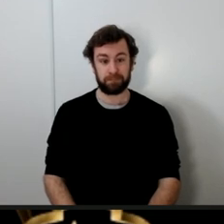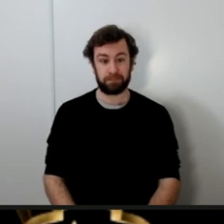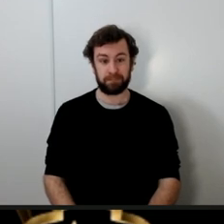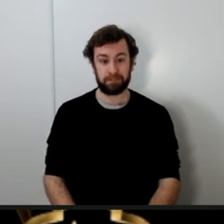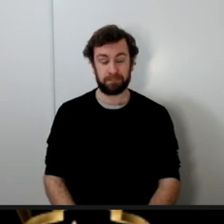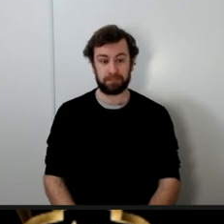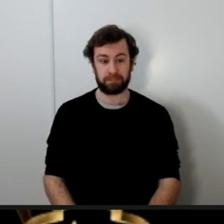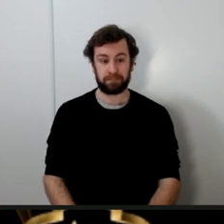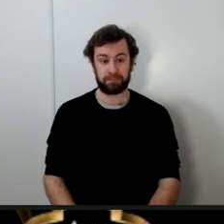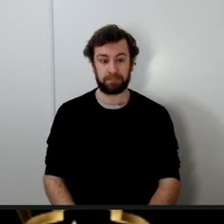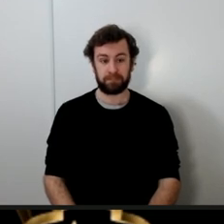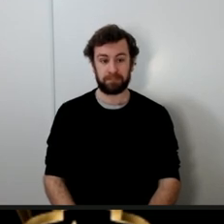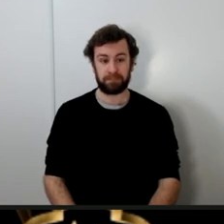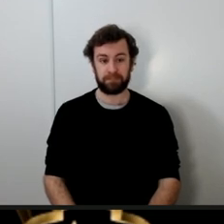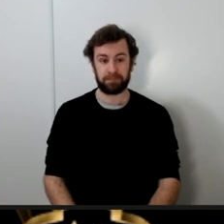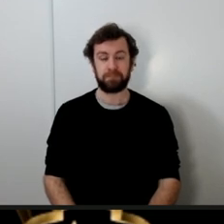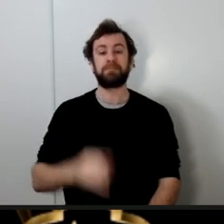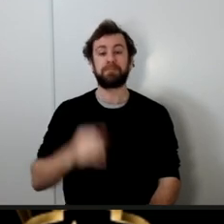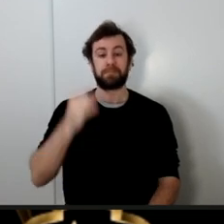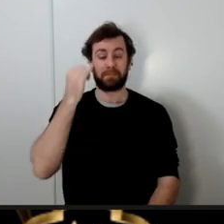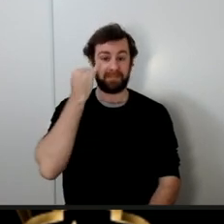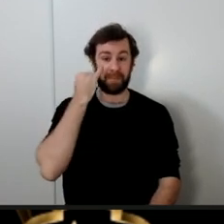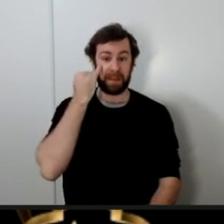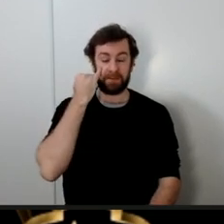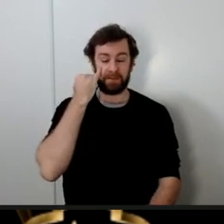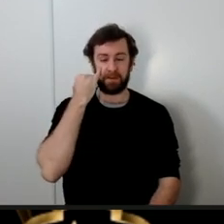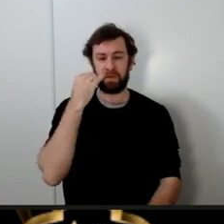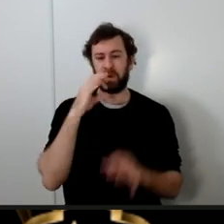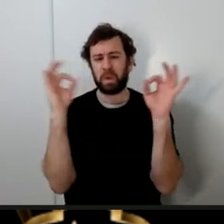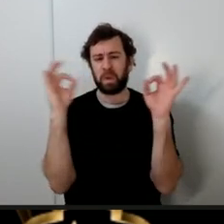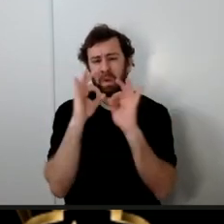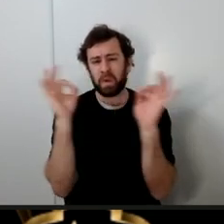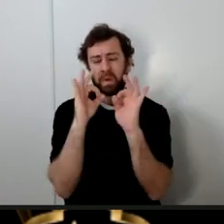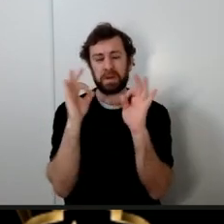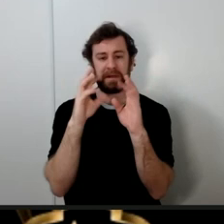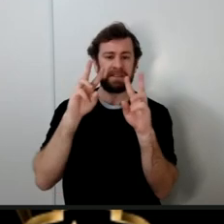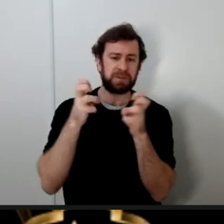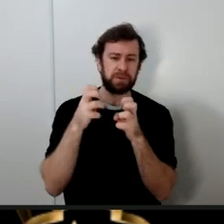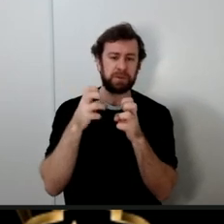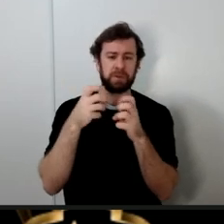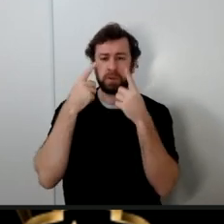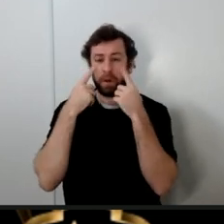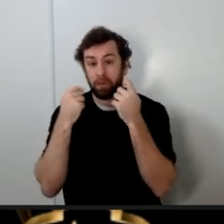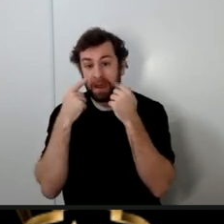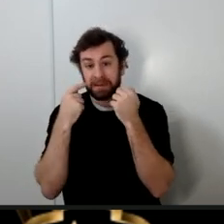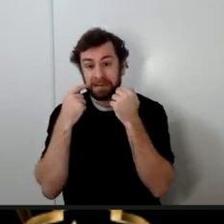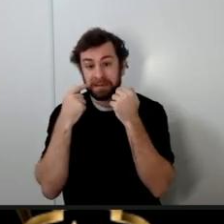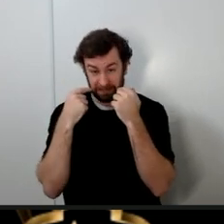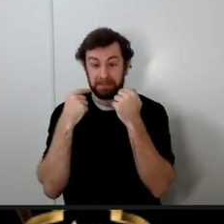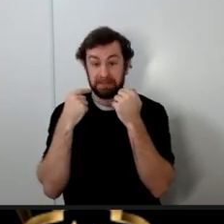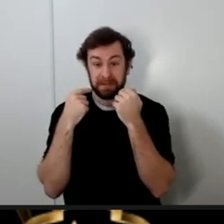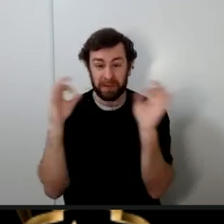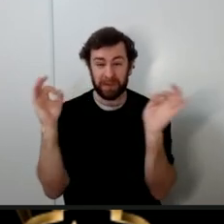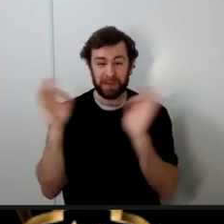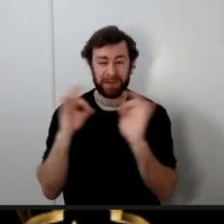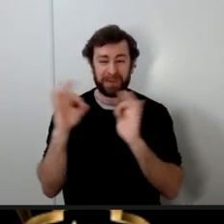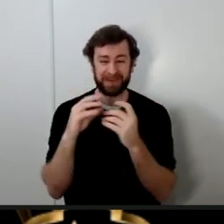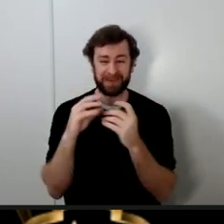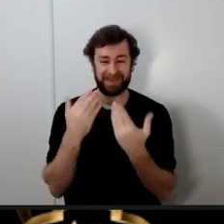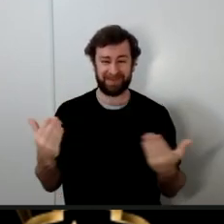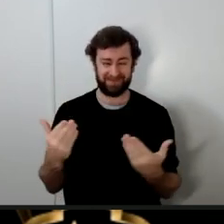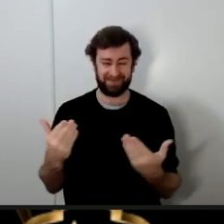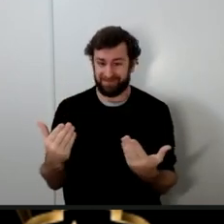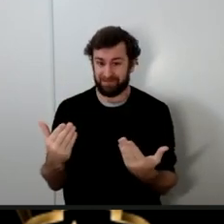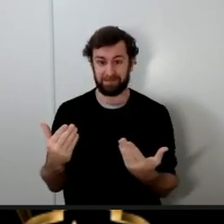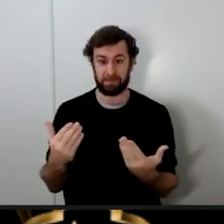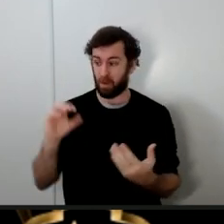if it comes to a trivial issue like crying crying on your khalifa Umar